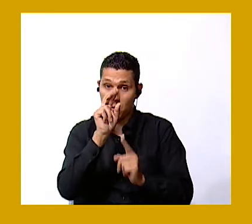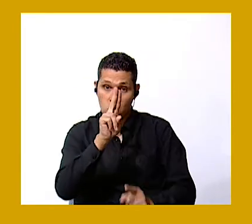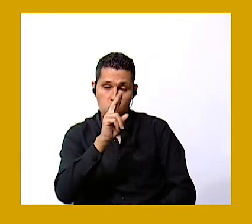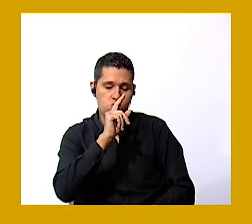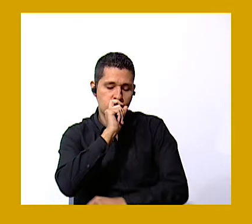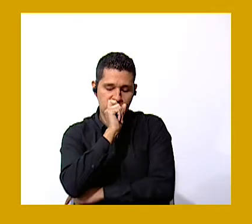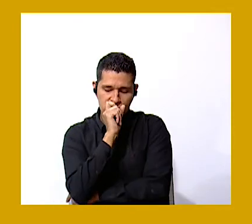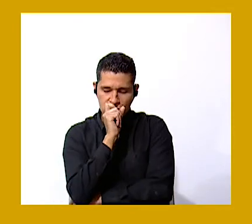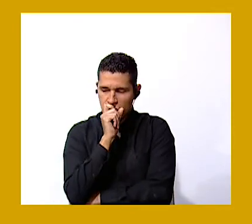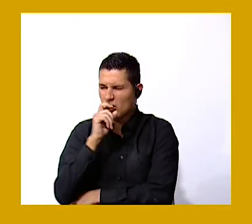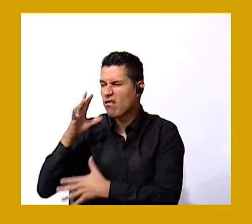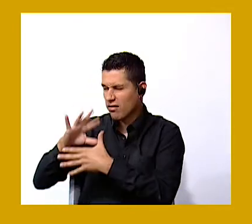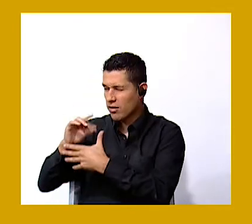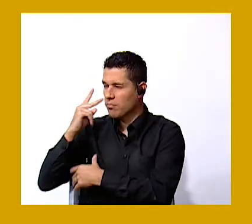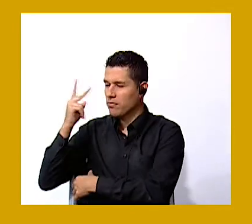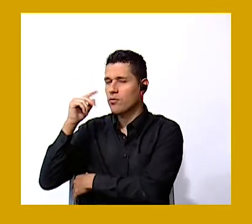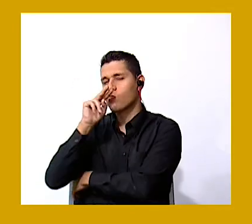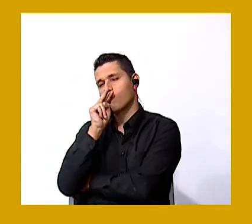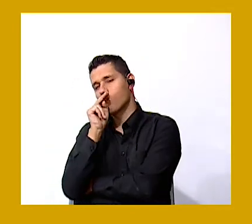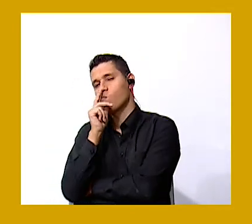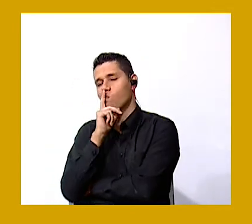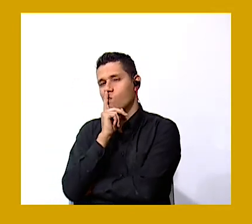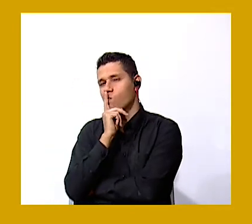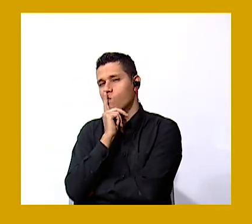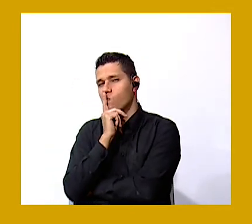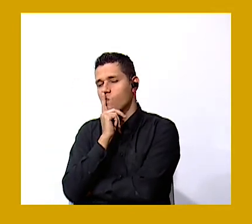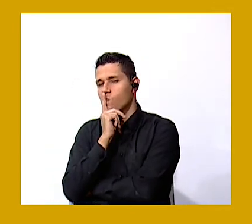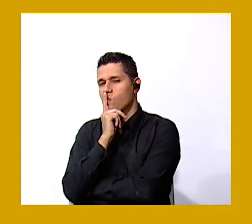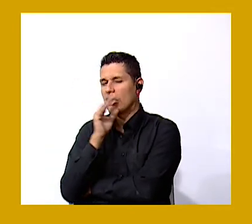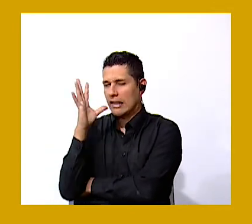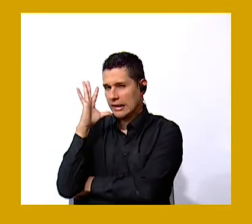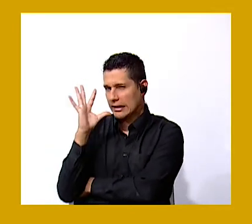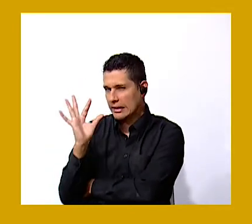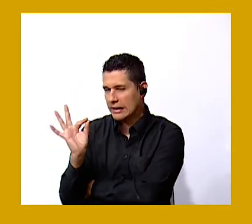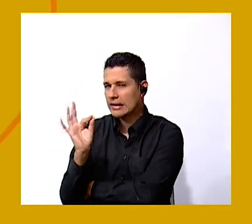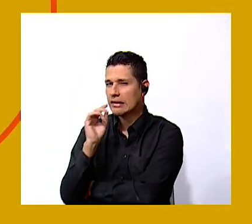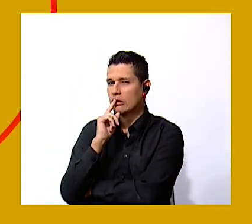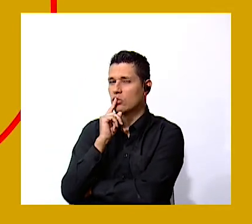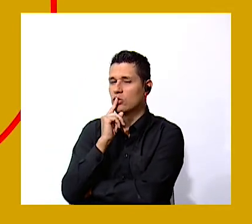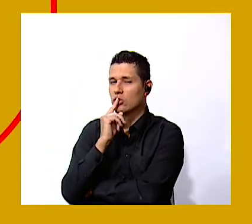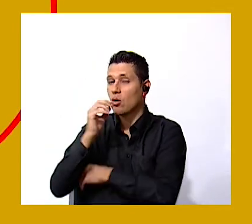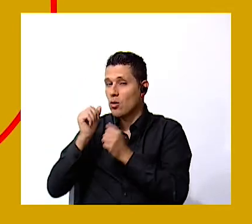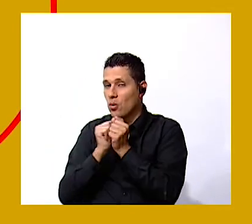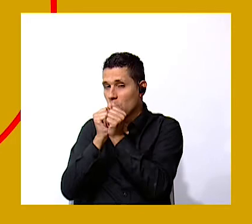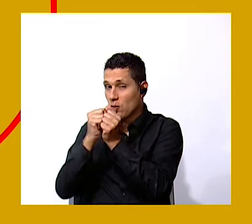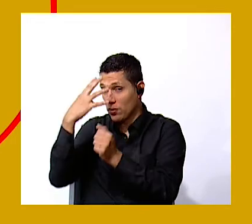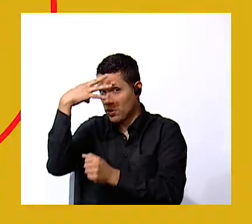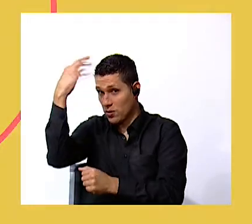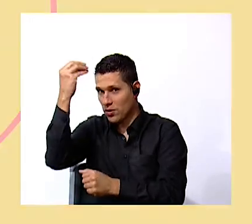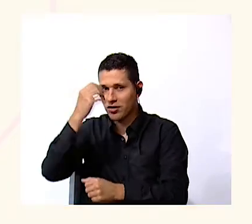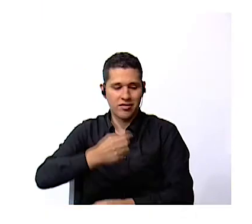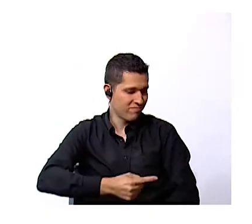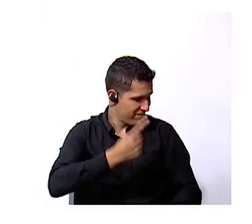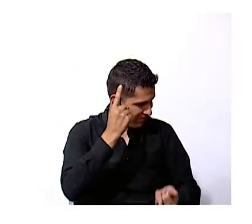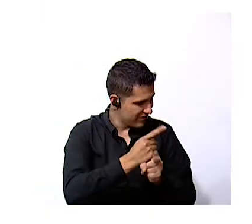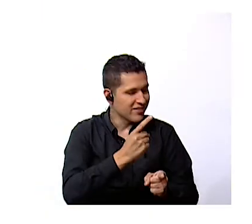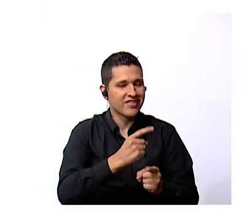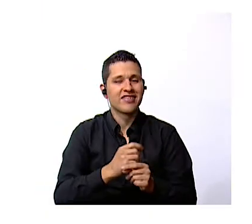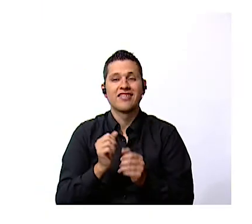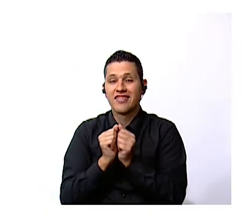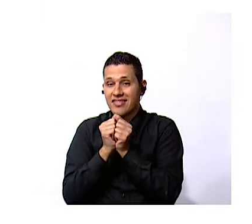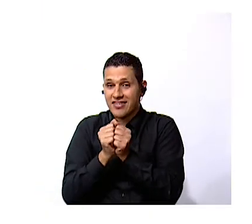me see i think the unicorn correct the unicorn